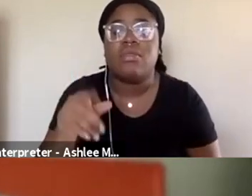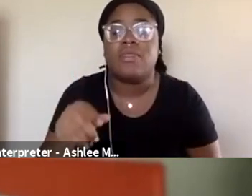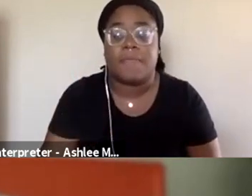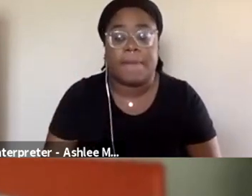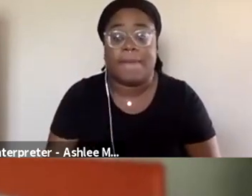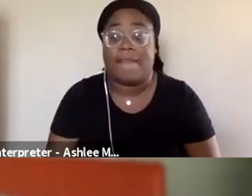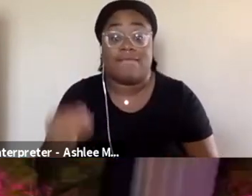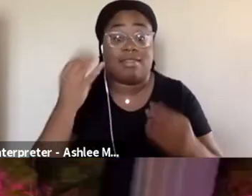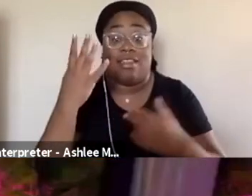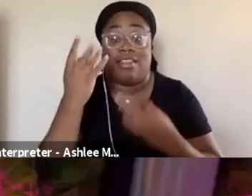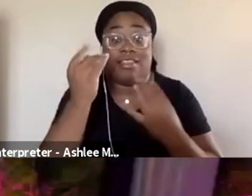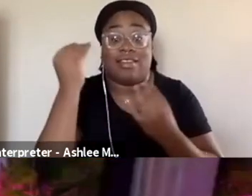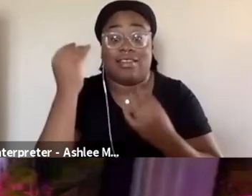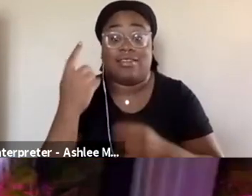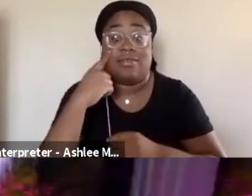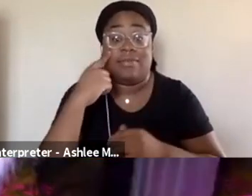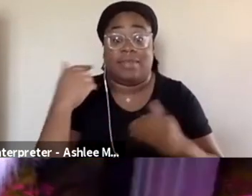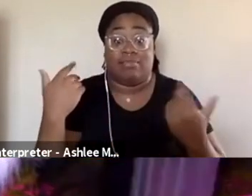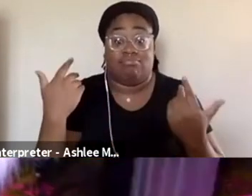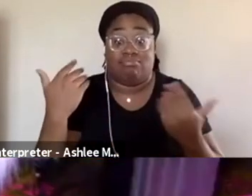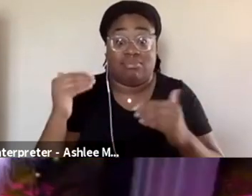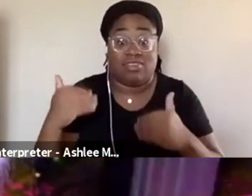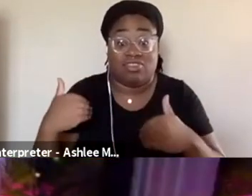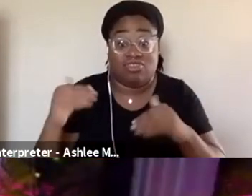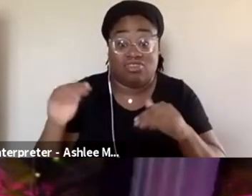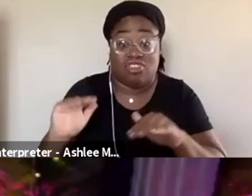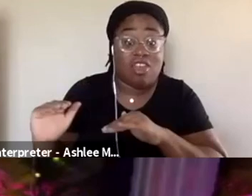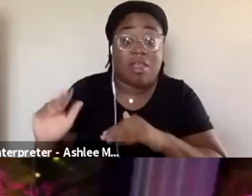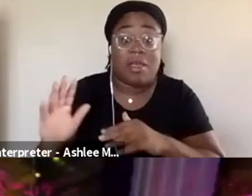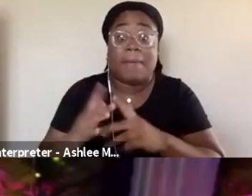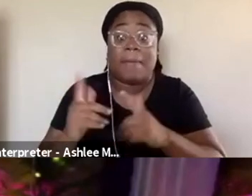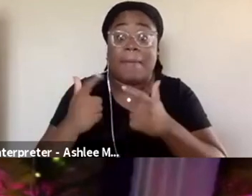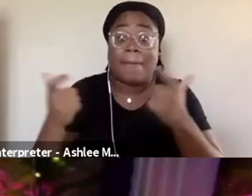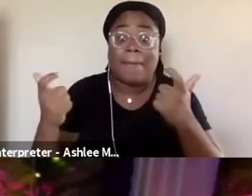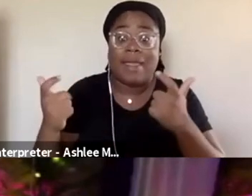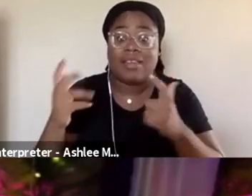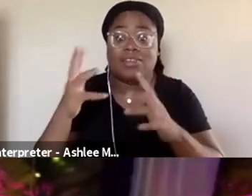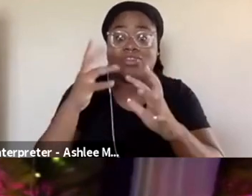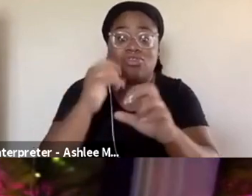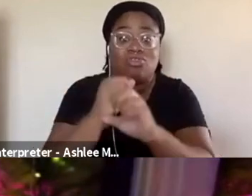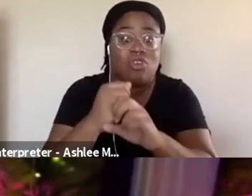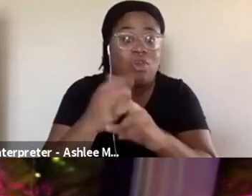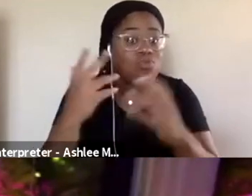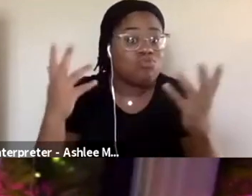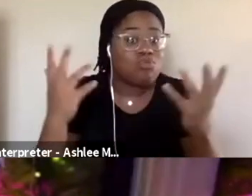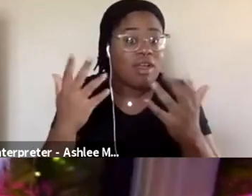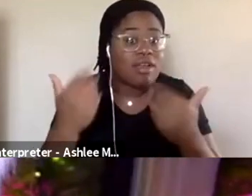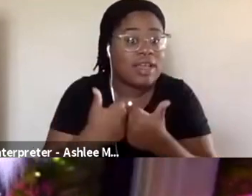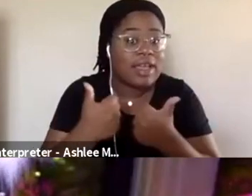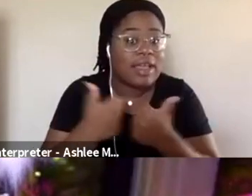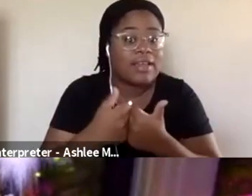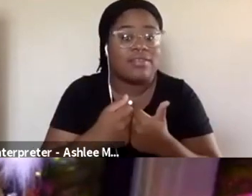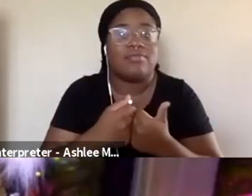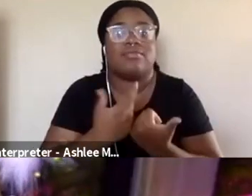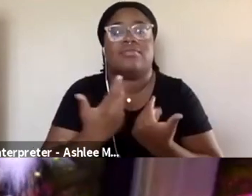So as a child, my biggest draw to video games was being able to sort of inhabit